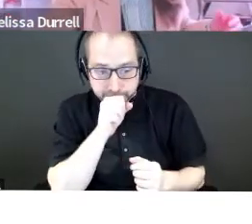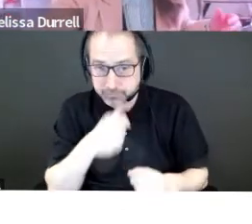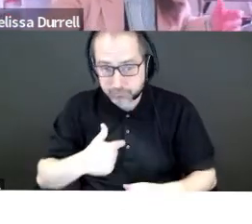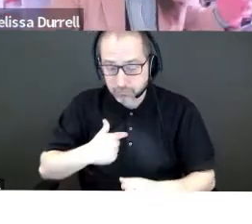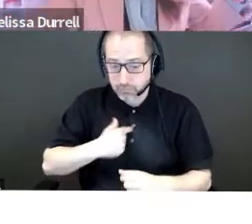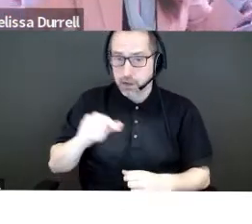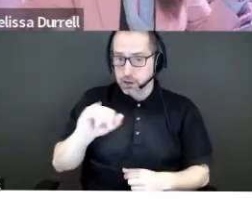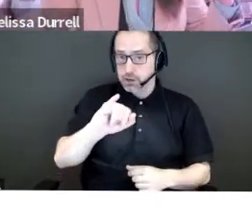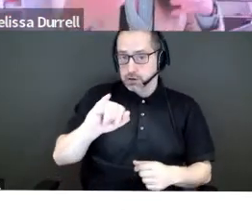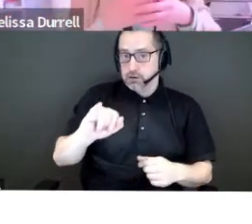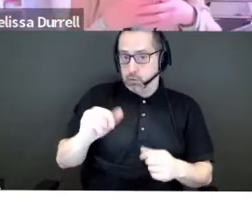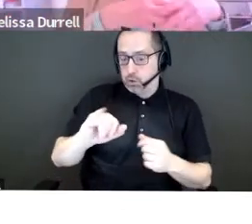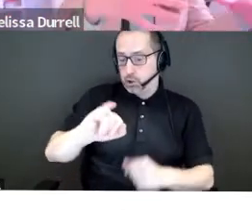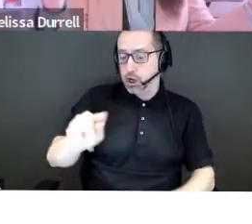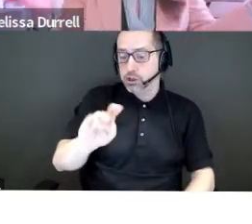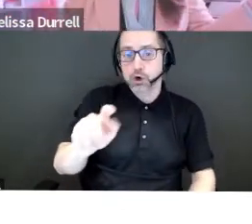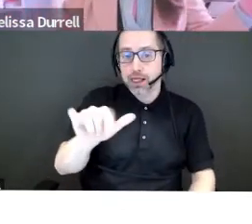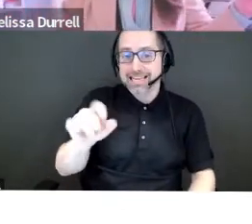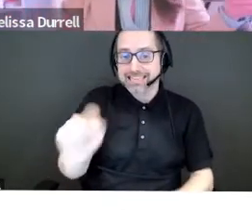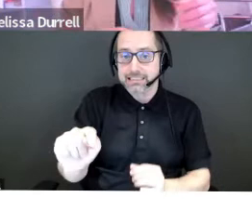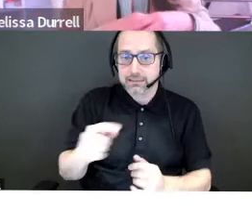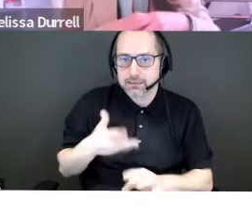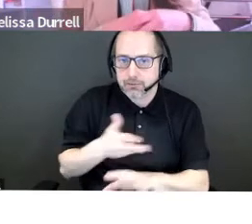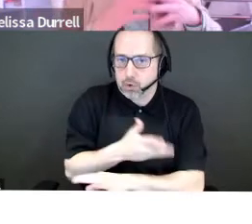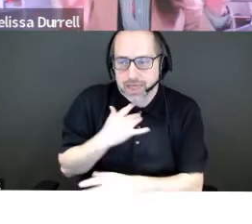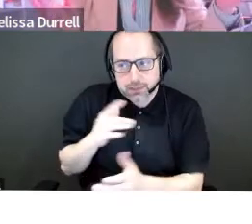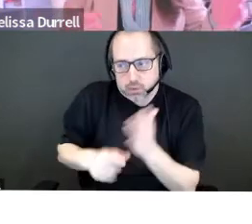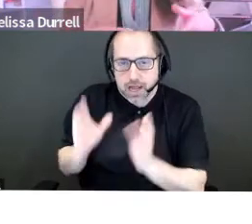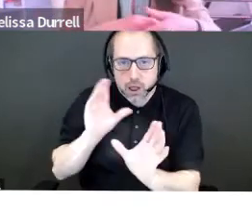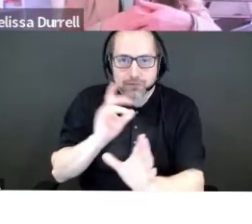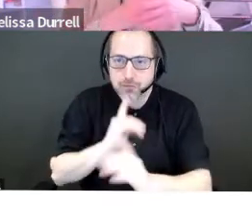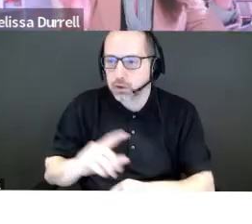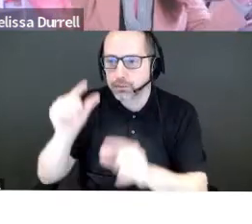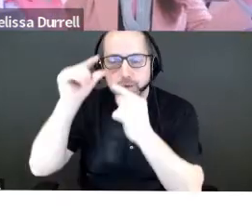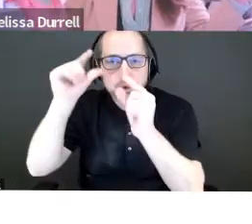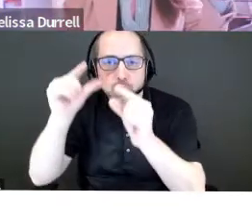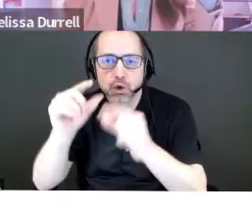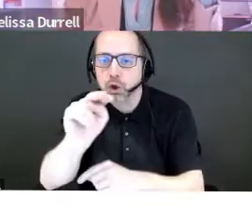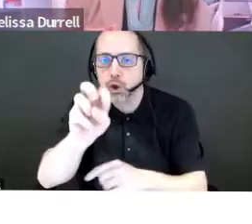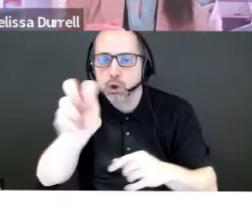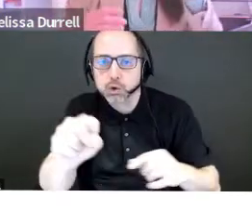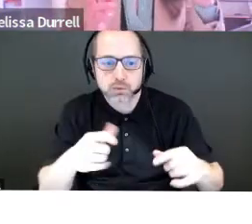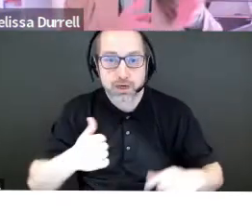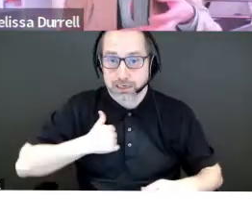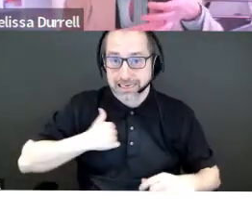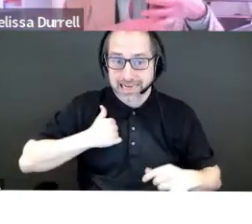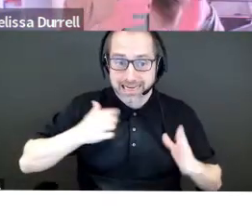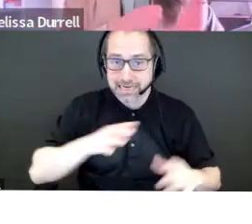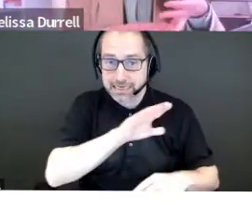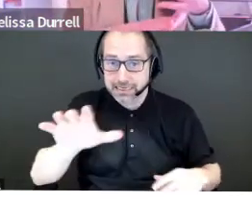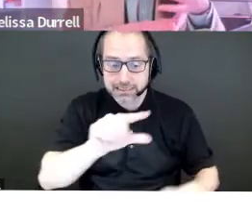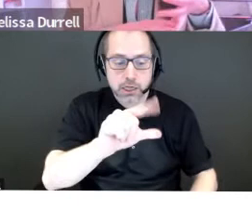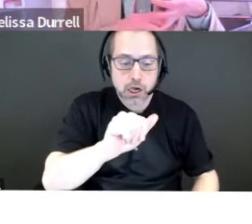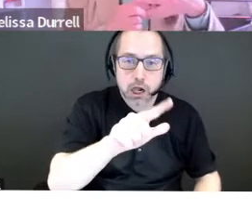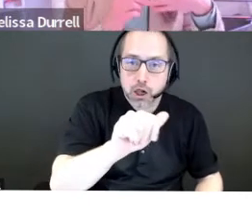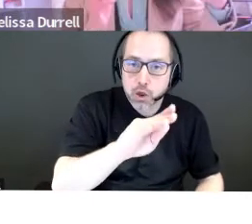first one to say, that's what I look for. Do a quick Google search on news headlines, you know, we're Canadian. So, you know, is it the Globe and Mail,